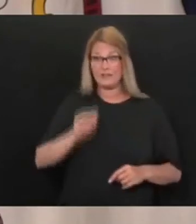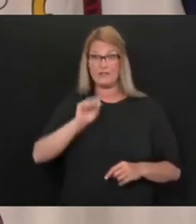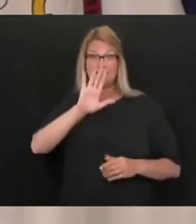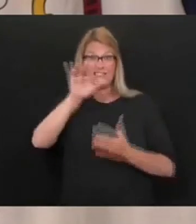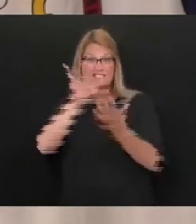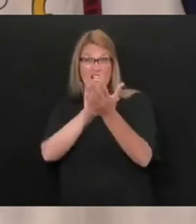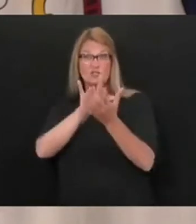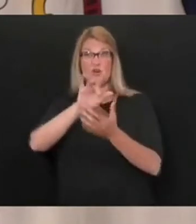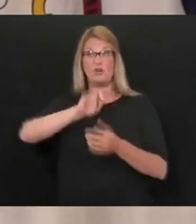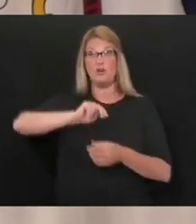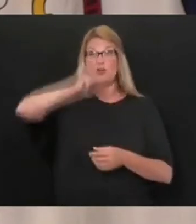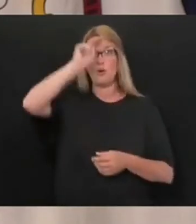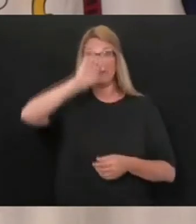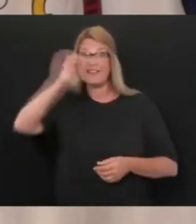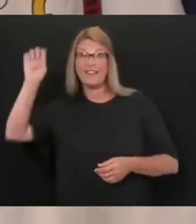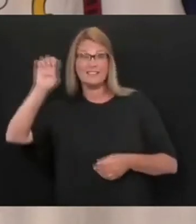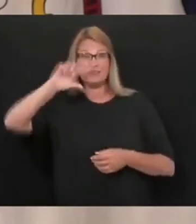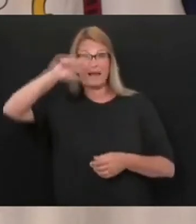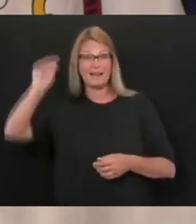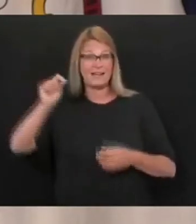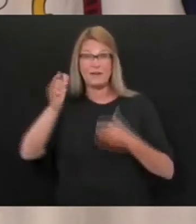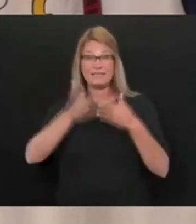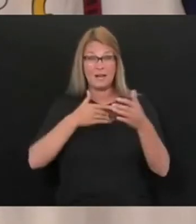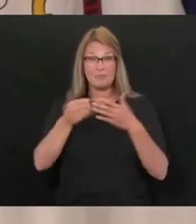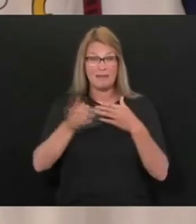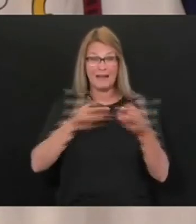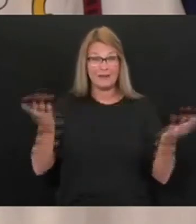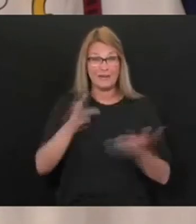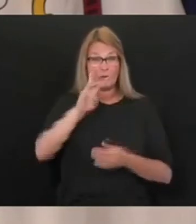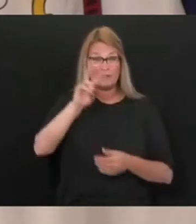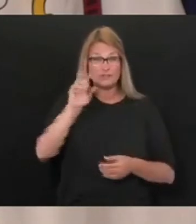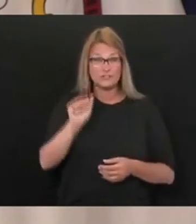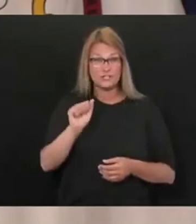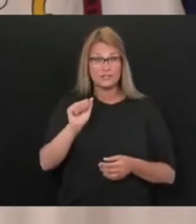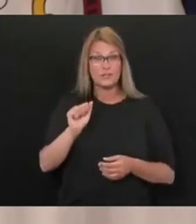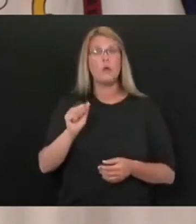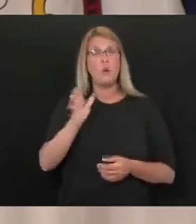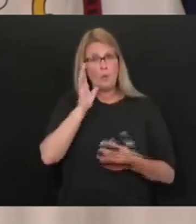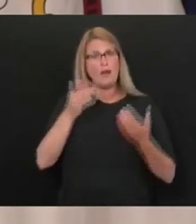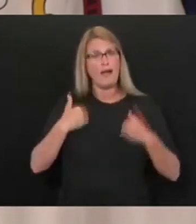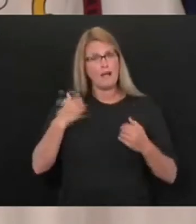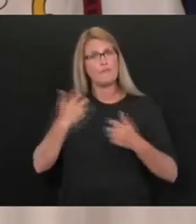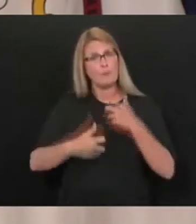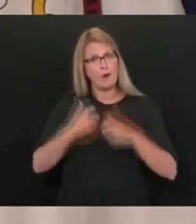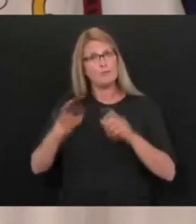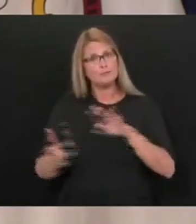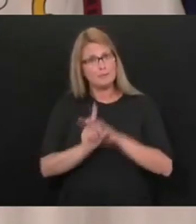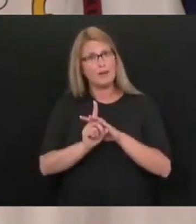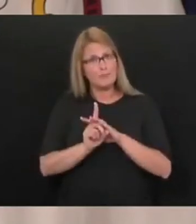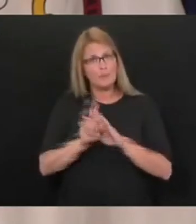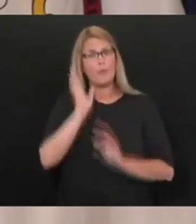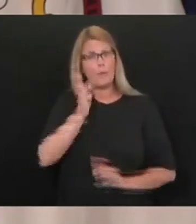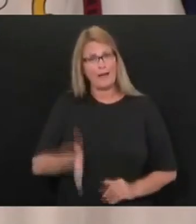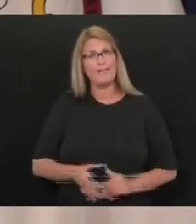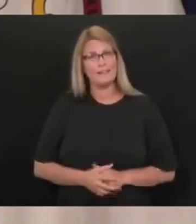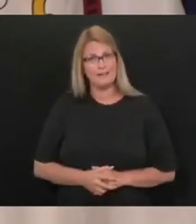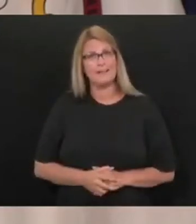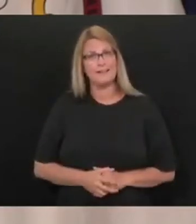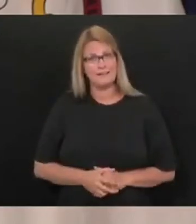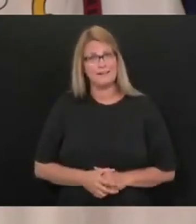Panhandle, no matter where it may be, there will be a problem. There's going to be problems.